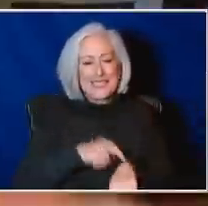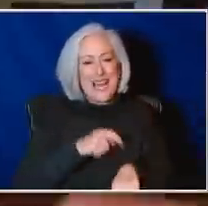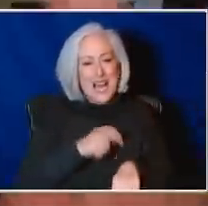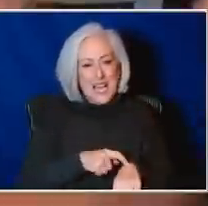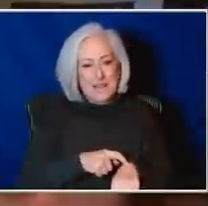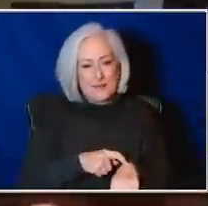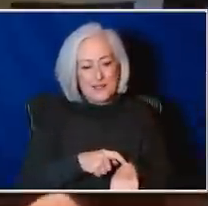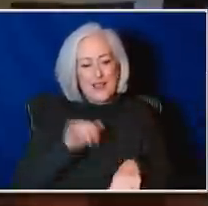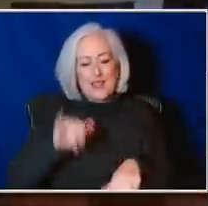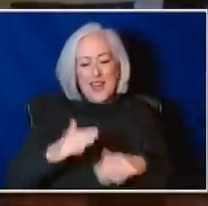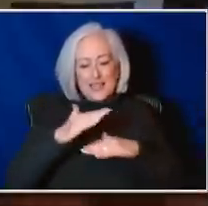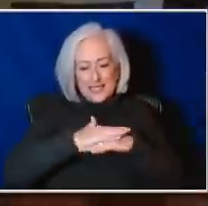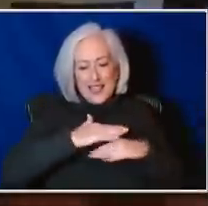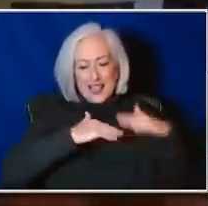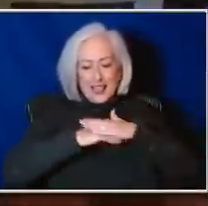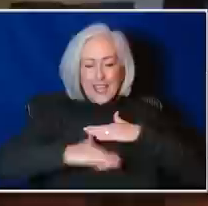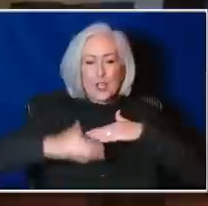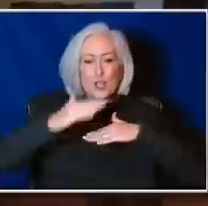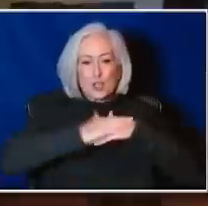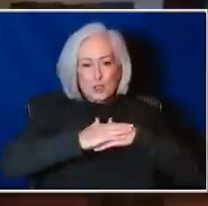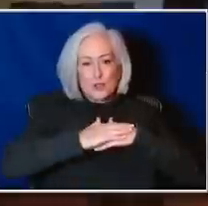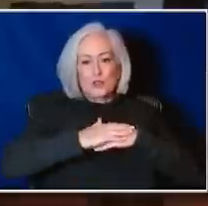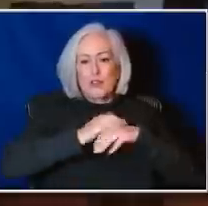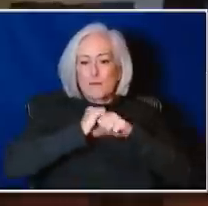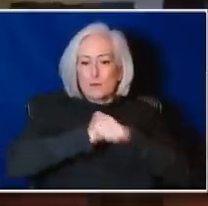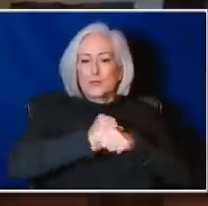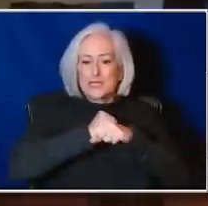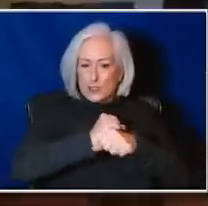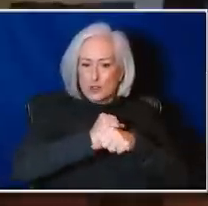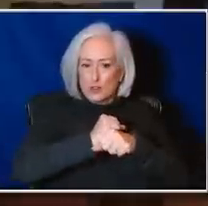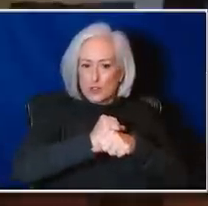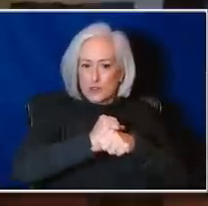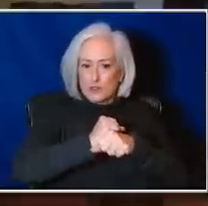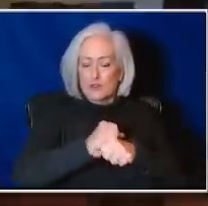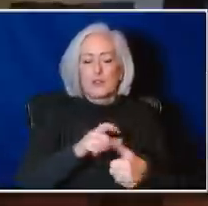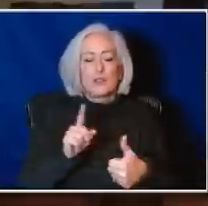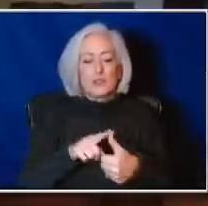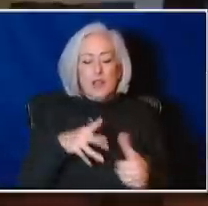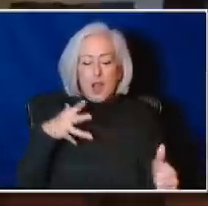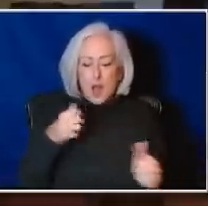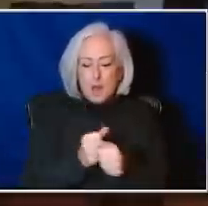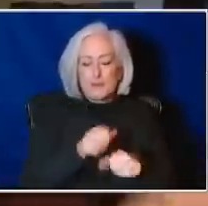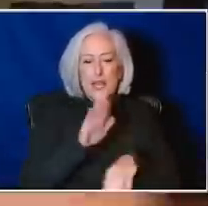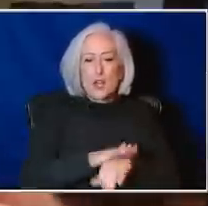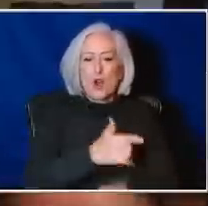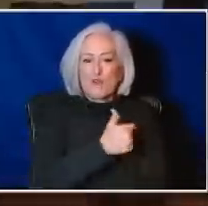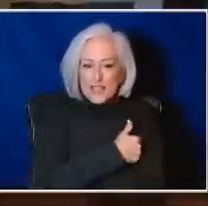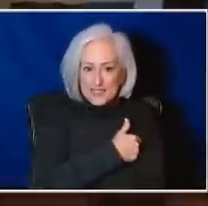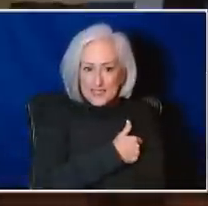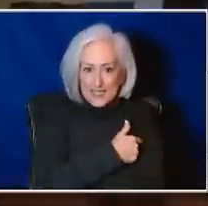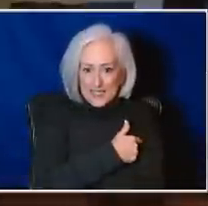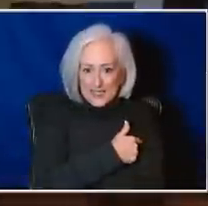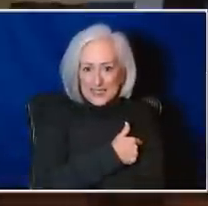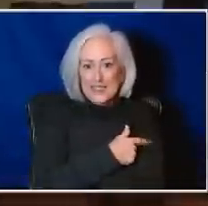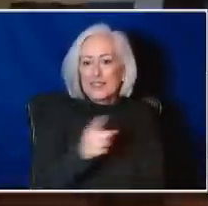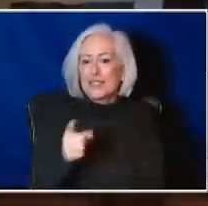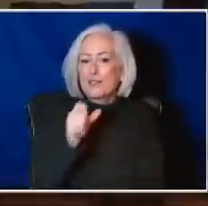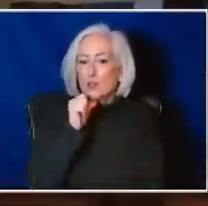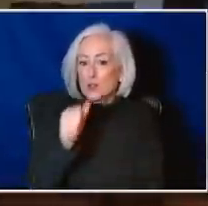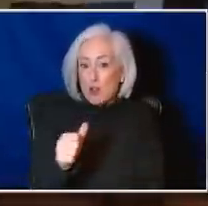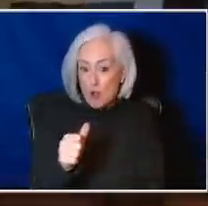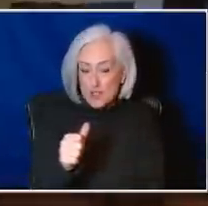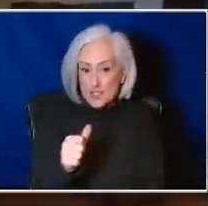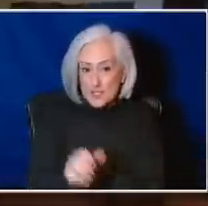layers of mitigation efforts. Get updated on your vaccine or up to date if you're not up to